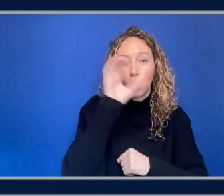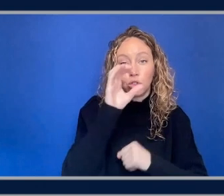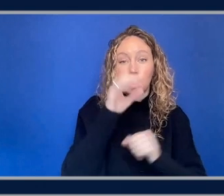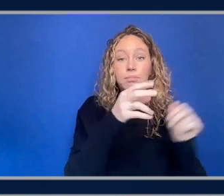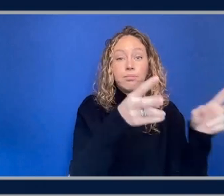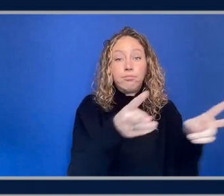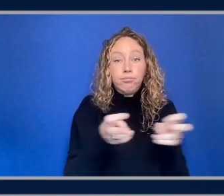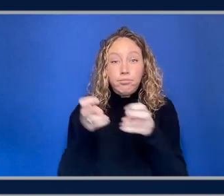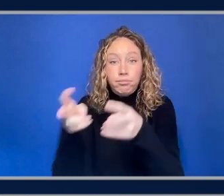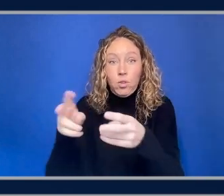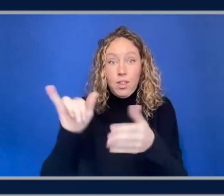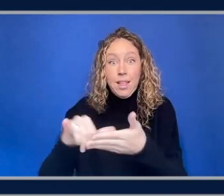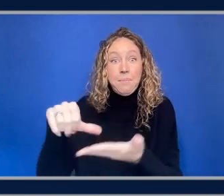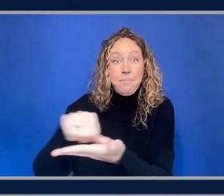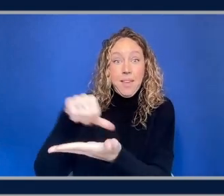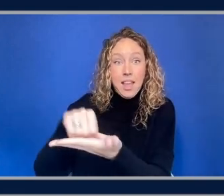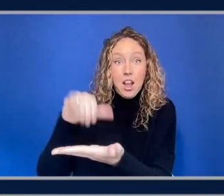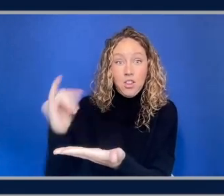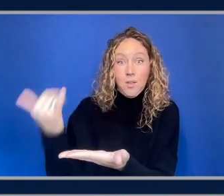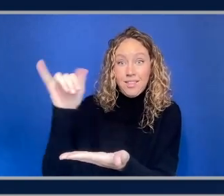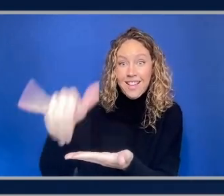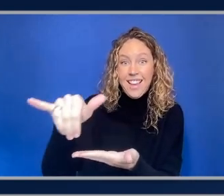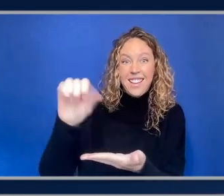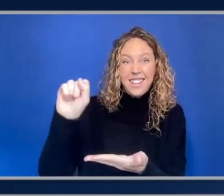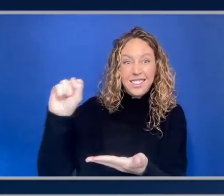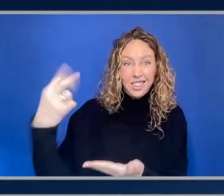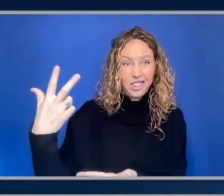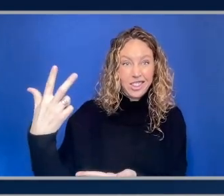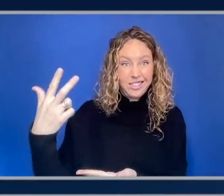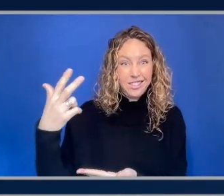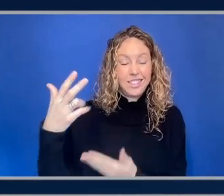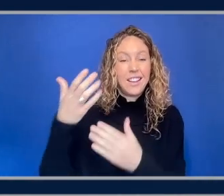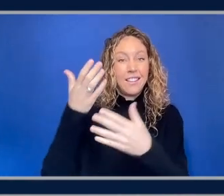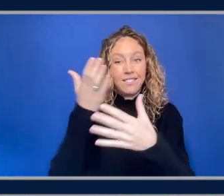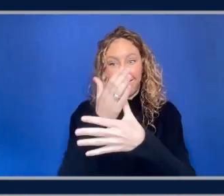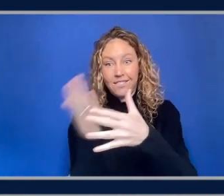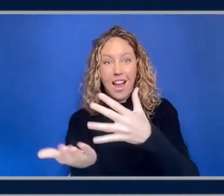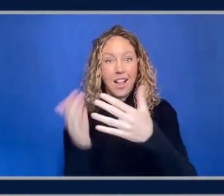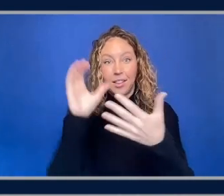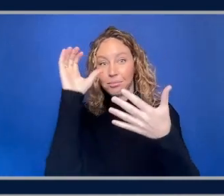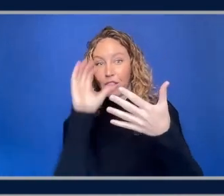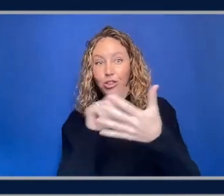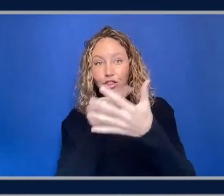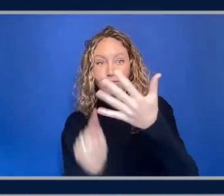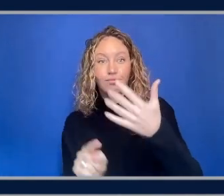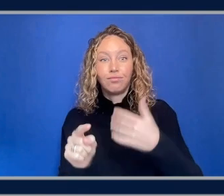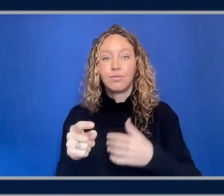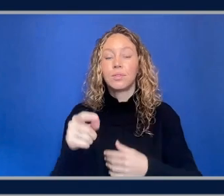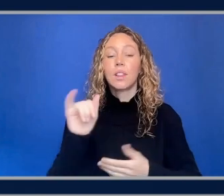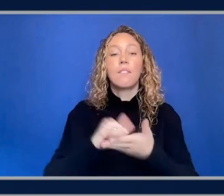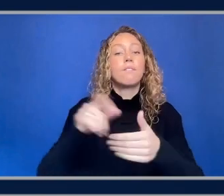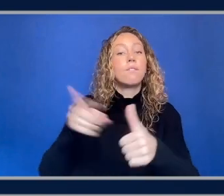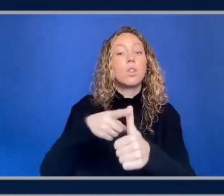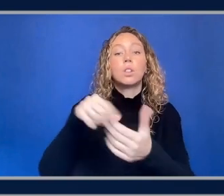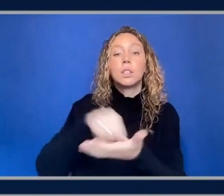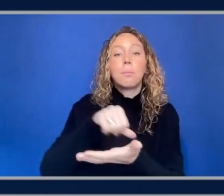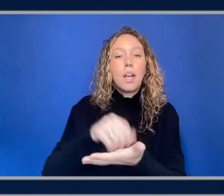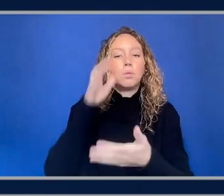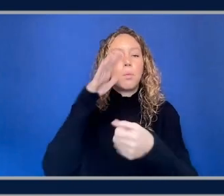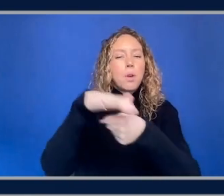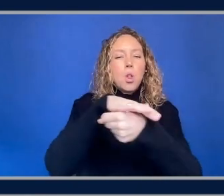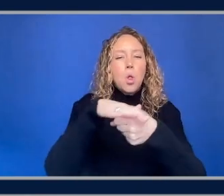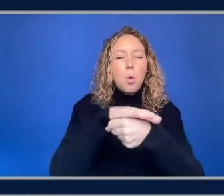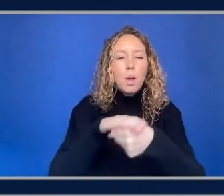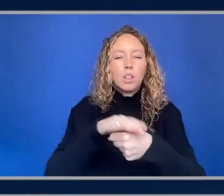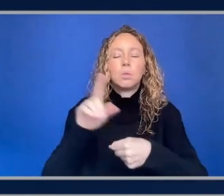and now this is basically the s3 file explorer file browser um so the first page is the locations that you have access to